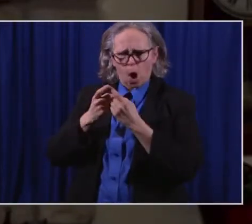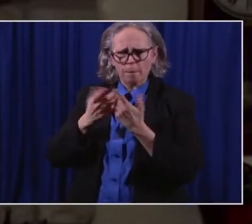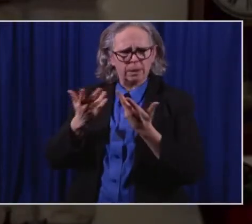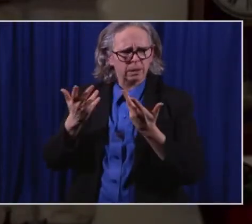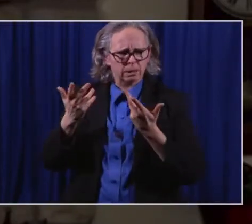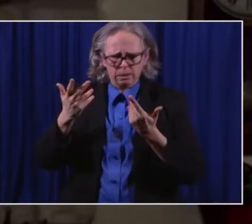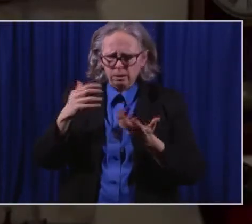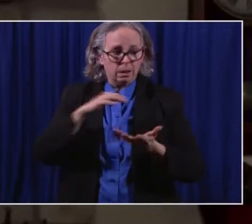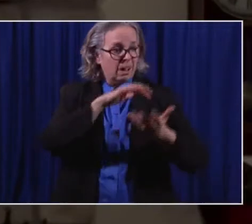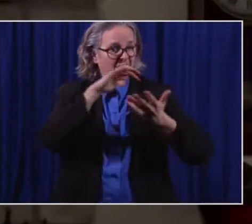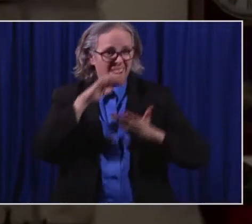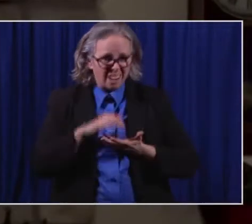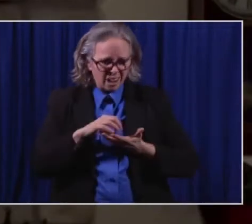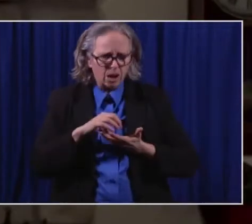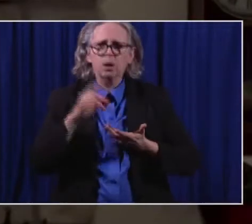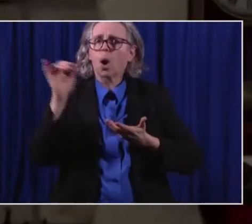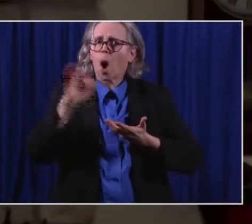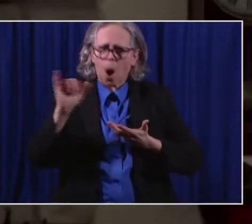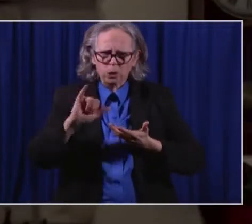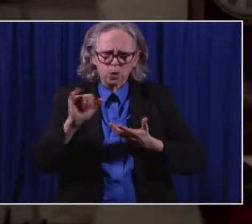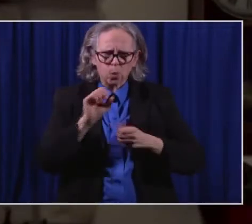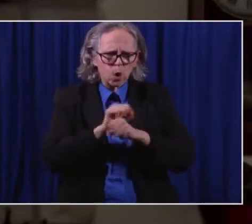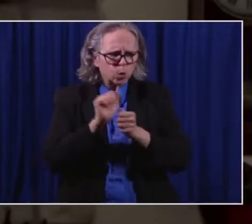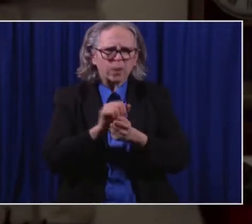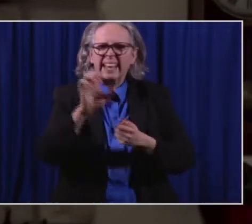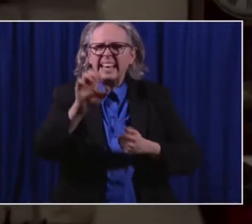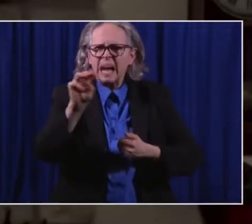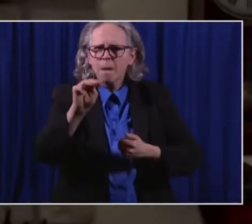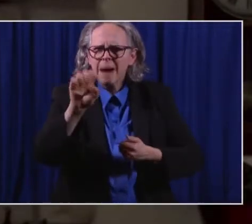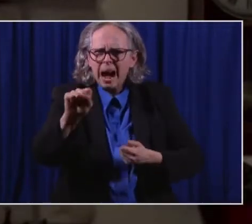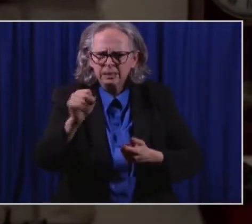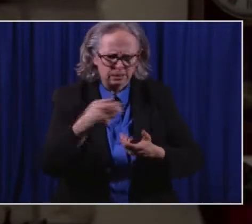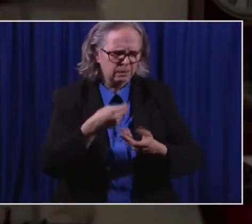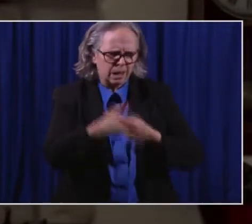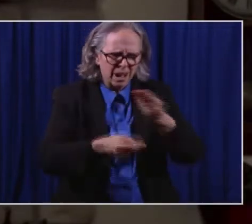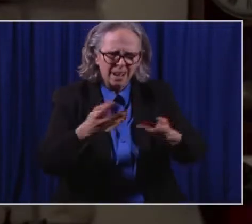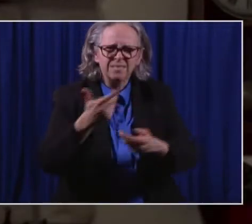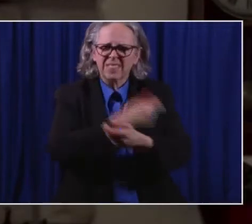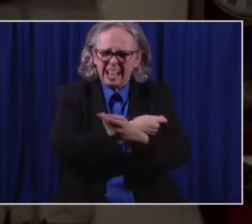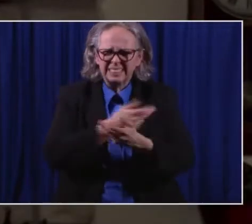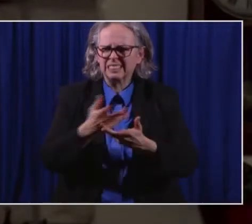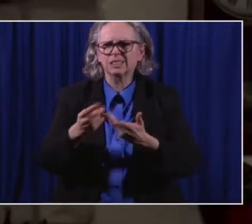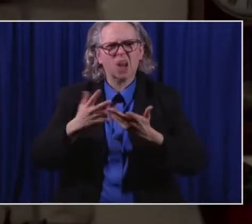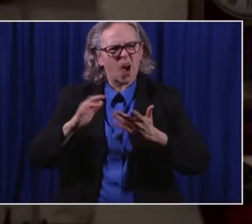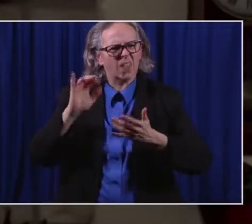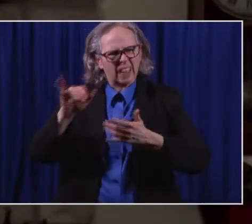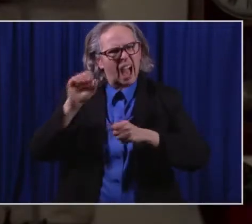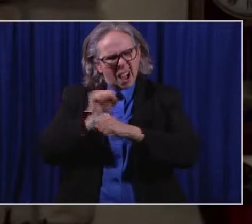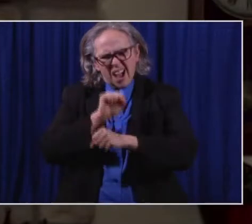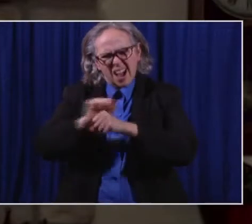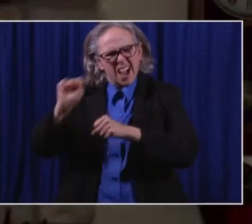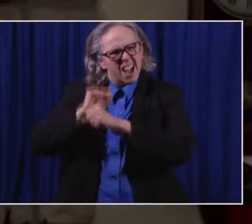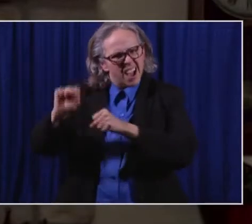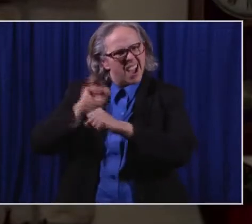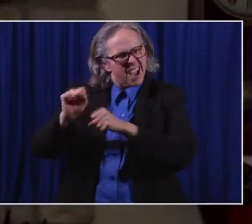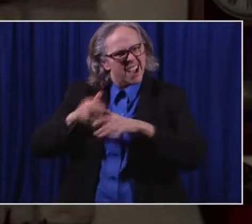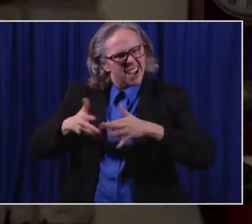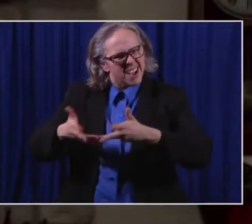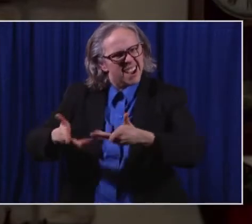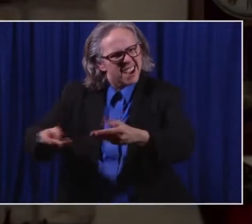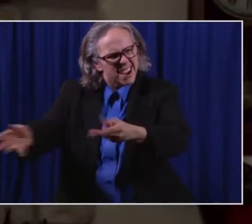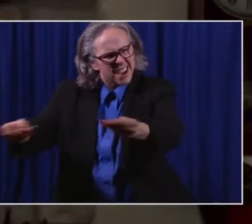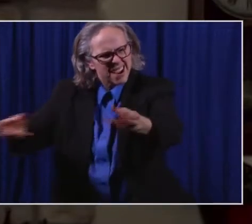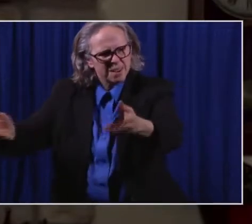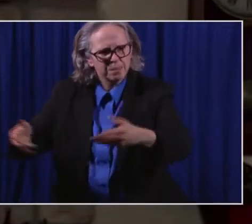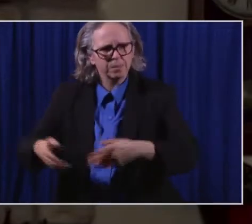with EMS as just as one example. They're working some other kind of care settings. Uh, in addition to that, we have the four pharmacy